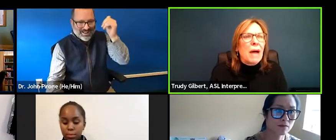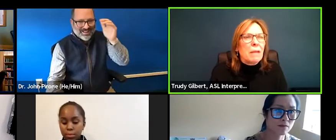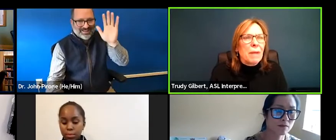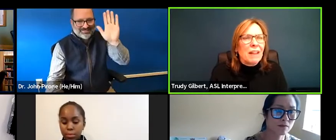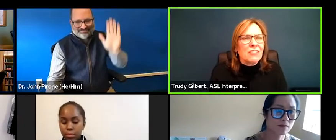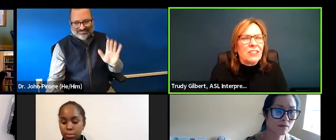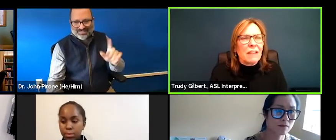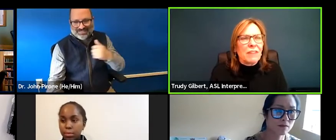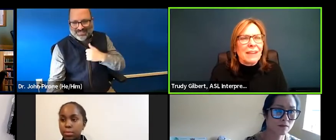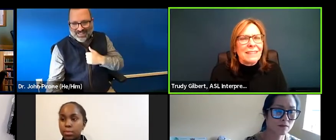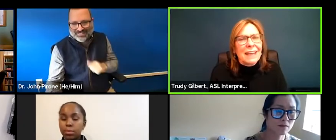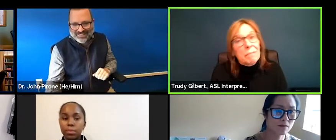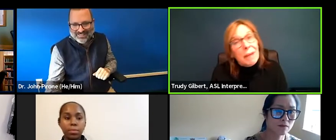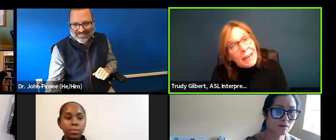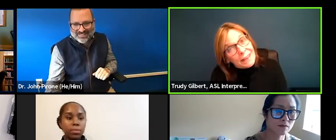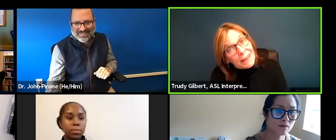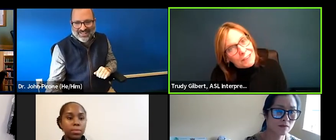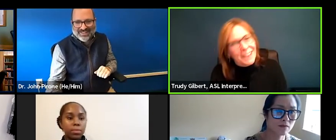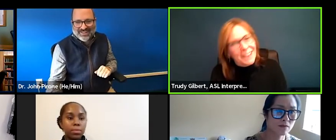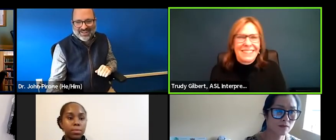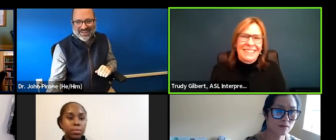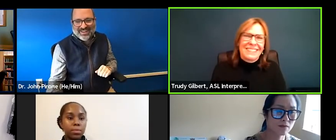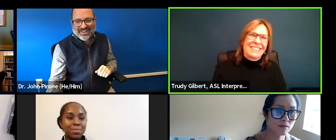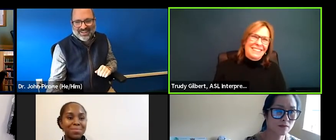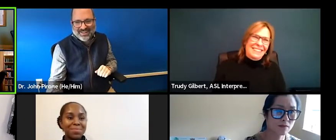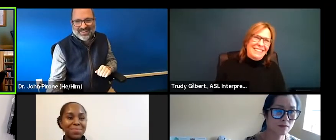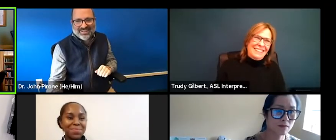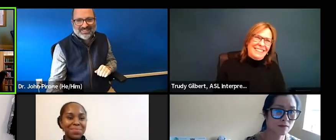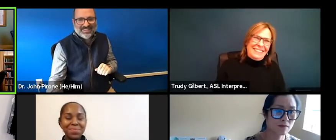Oh, my apologies. I forgot to take my hand down.